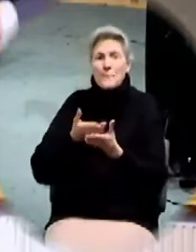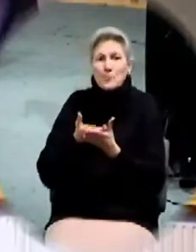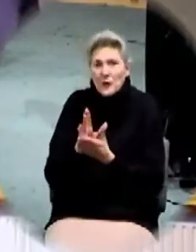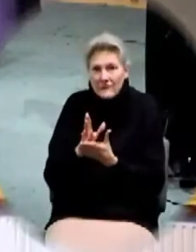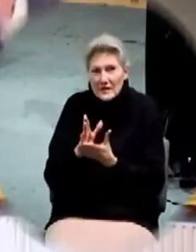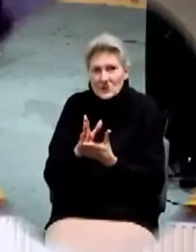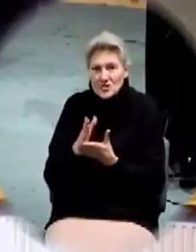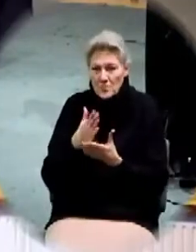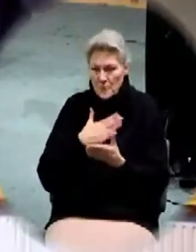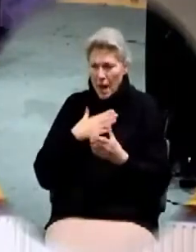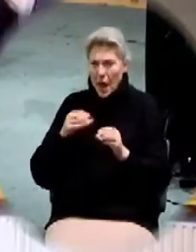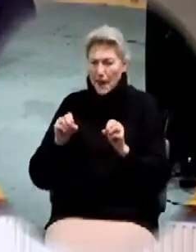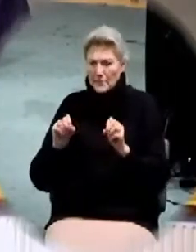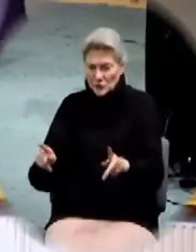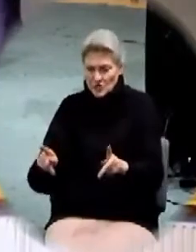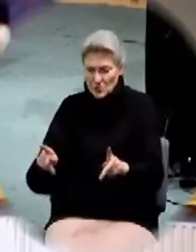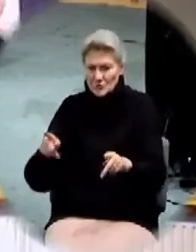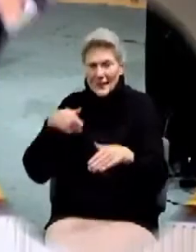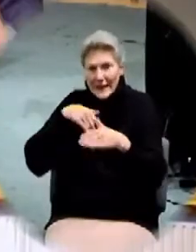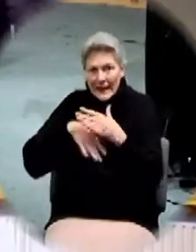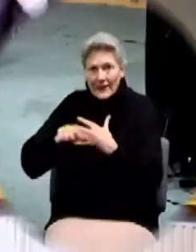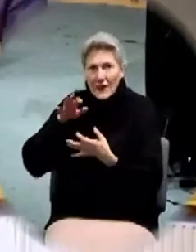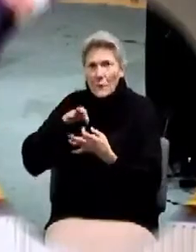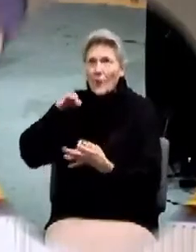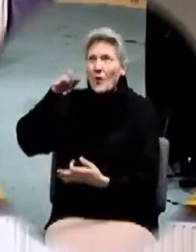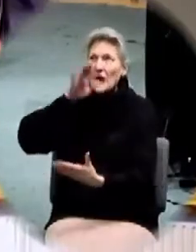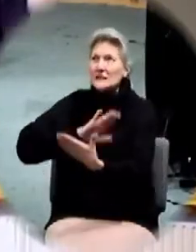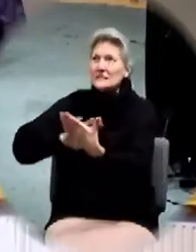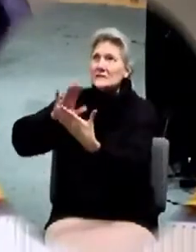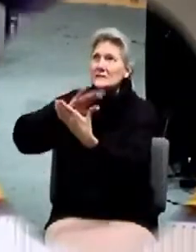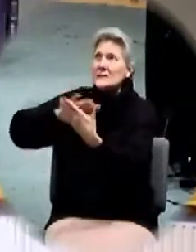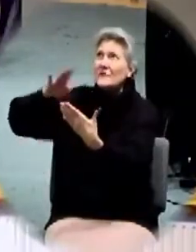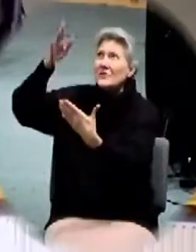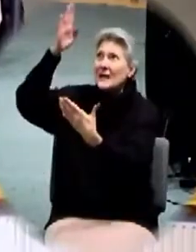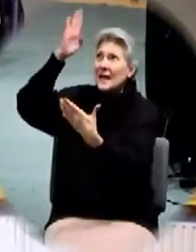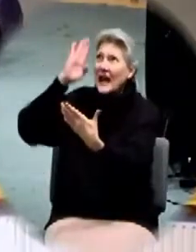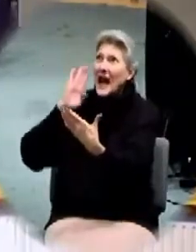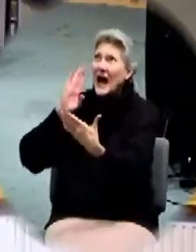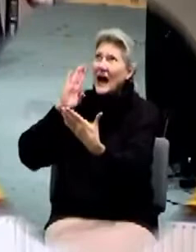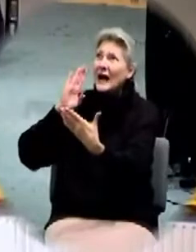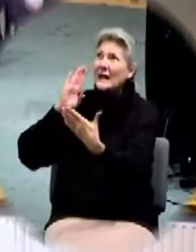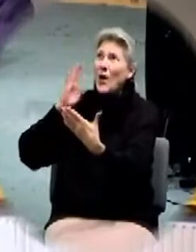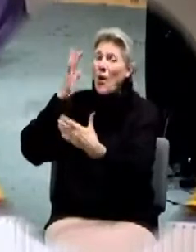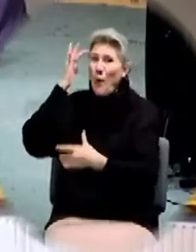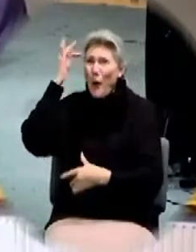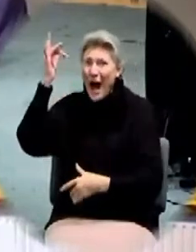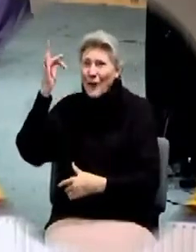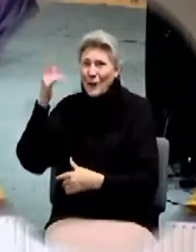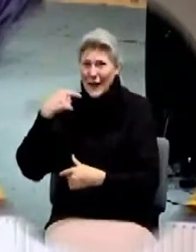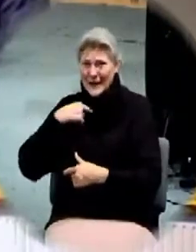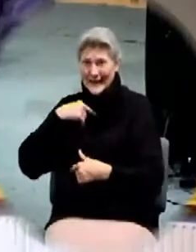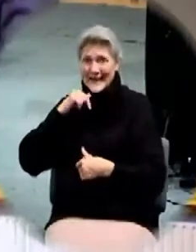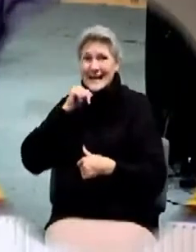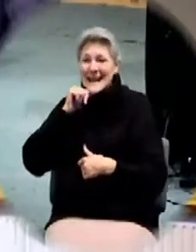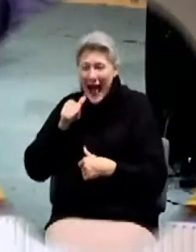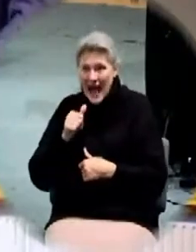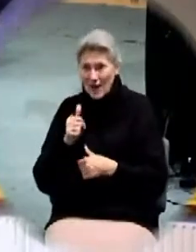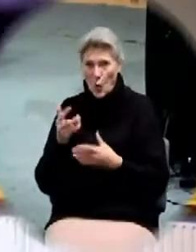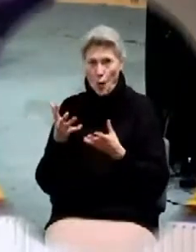opportunity to be in the presence of the Most High God. Why would I not want to?